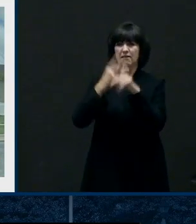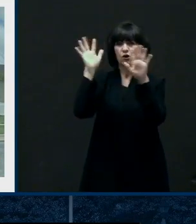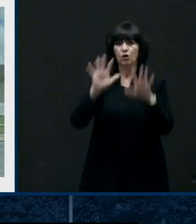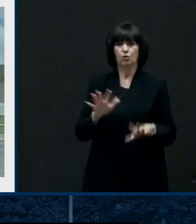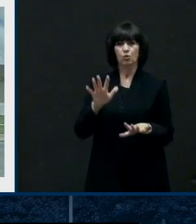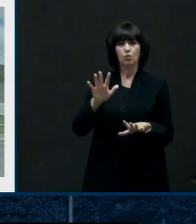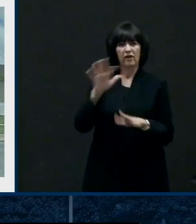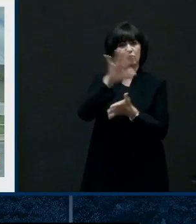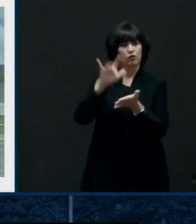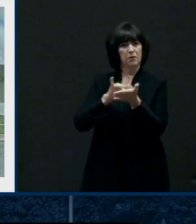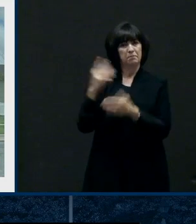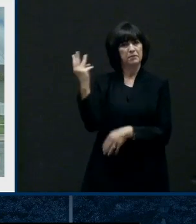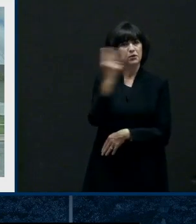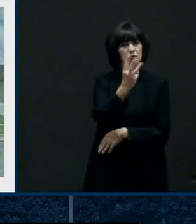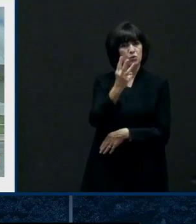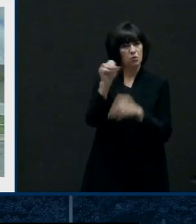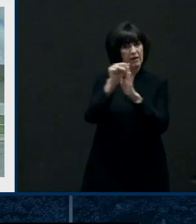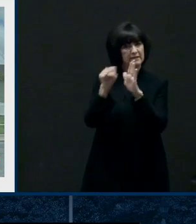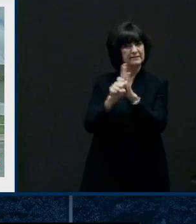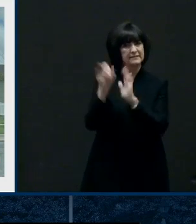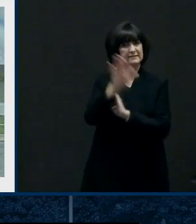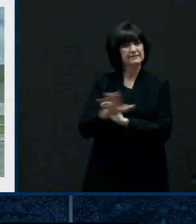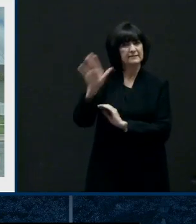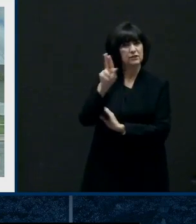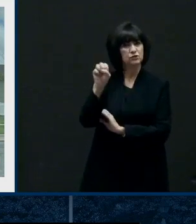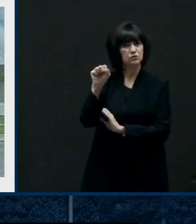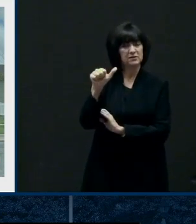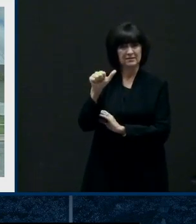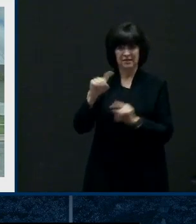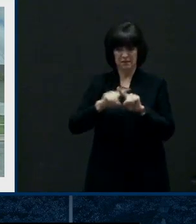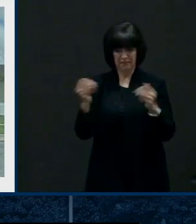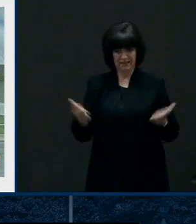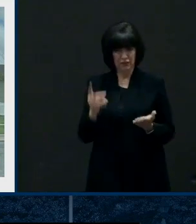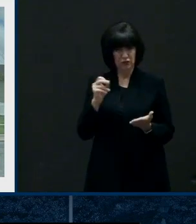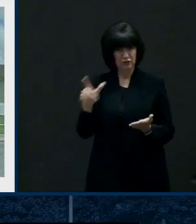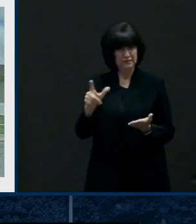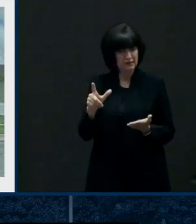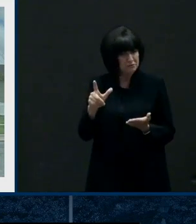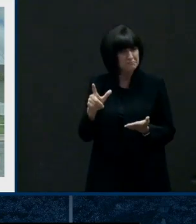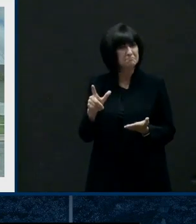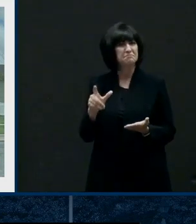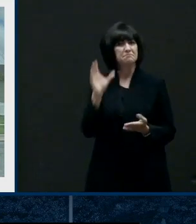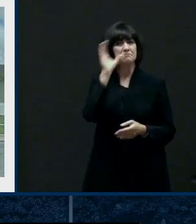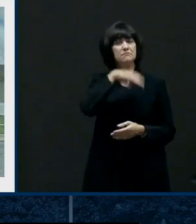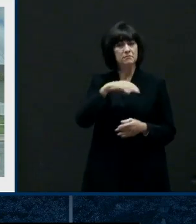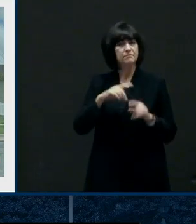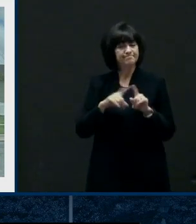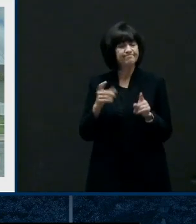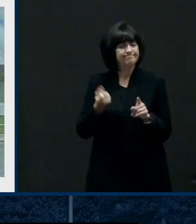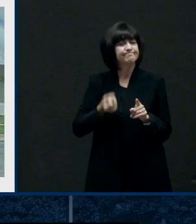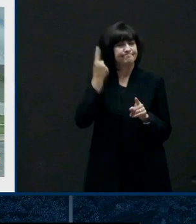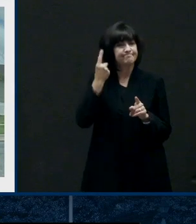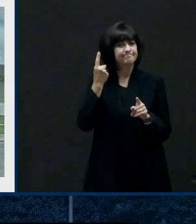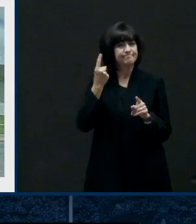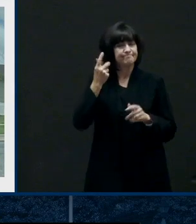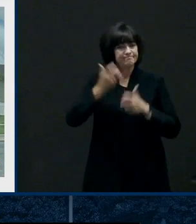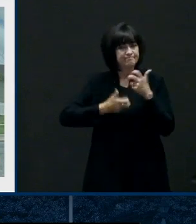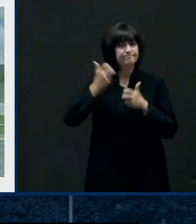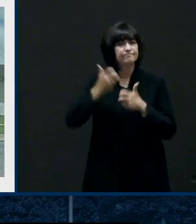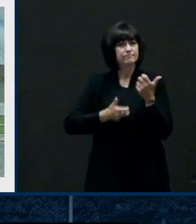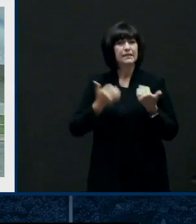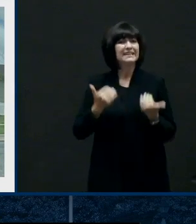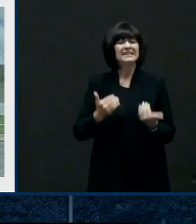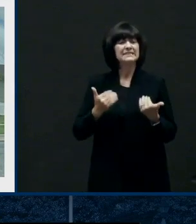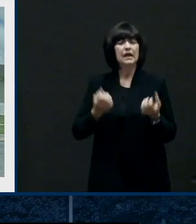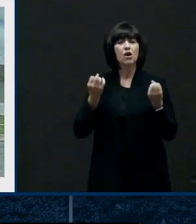Substantial damage with that. Again, I mean, hundreds and thousands of trees that have been knocked over. We understand that debris removal is one of the huge issues right